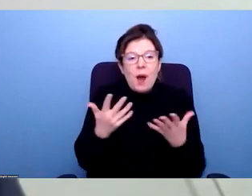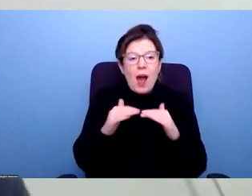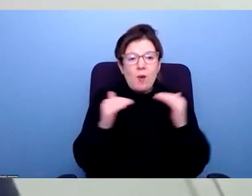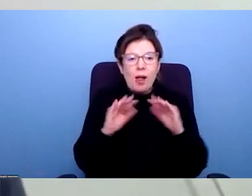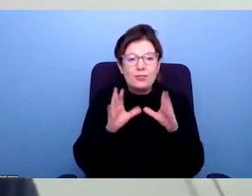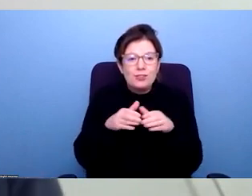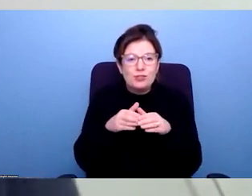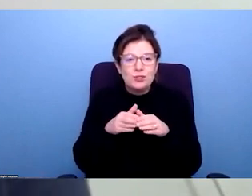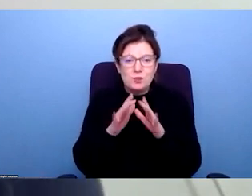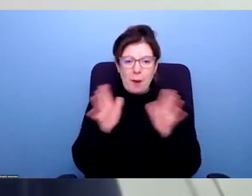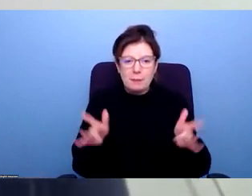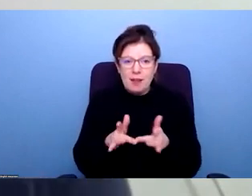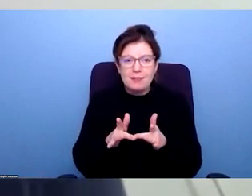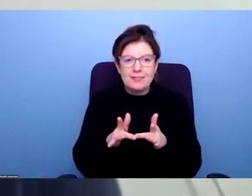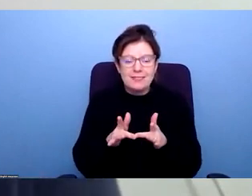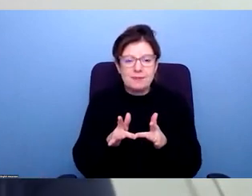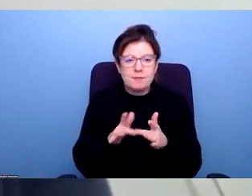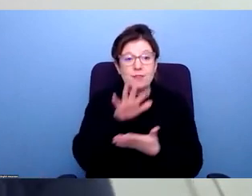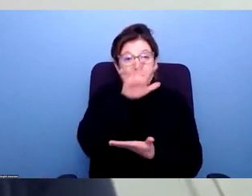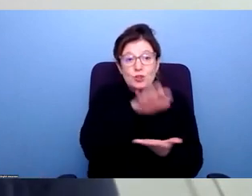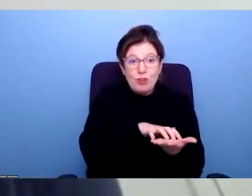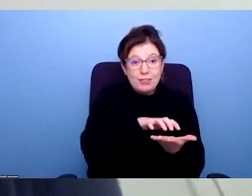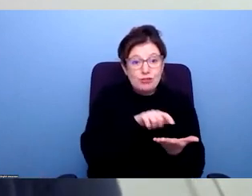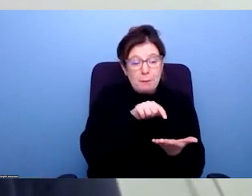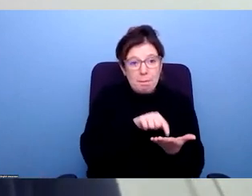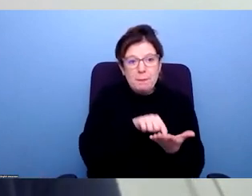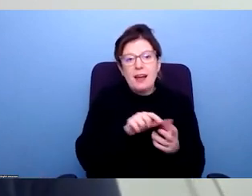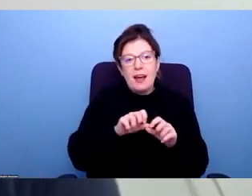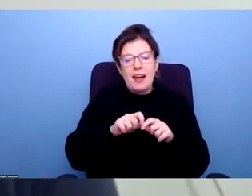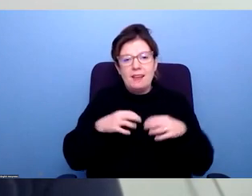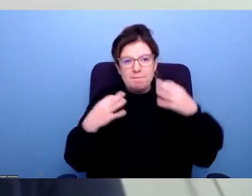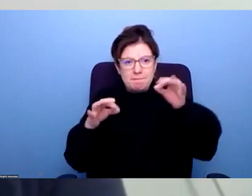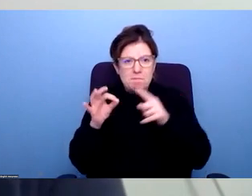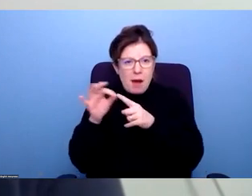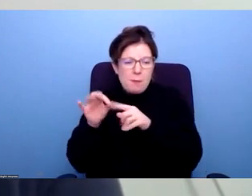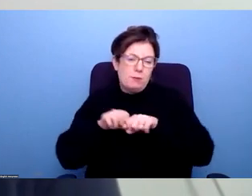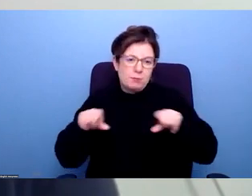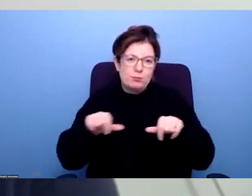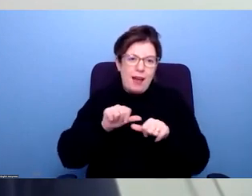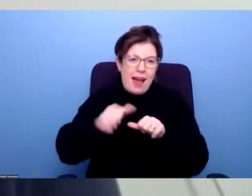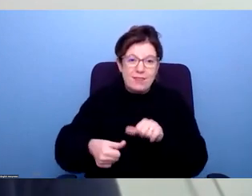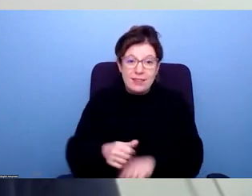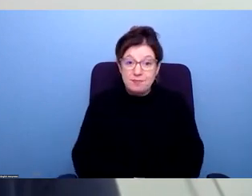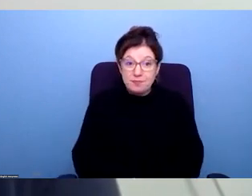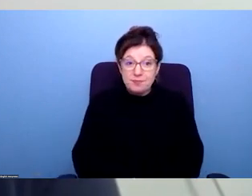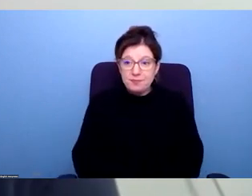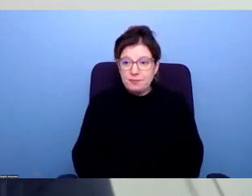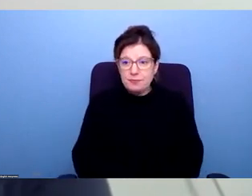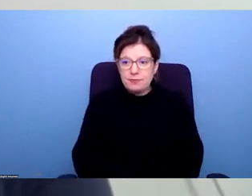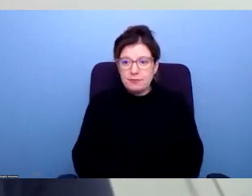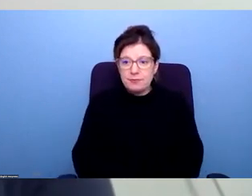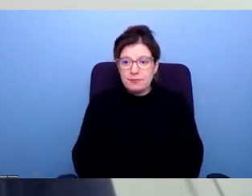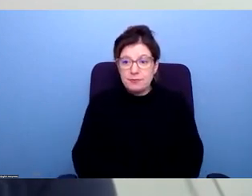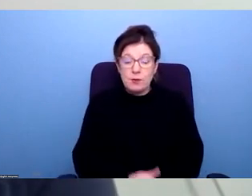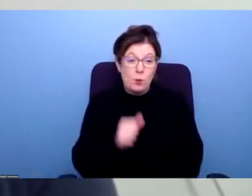and we'll get the transcript and handout sent around to everybody else. And I guess what I would just say is, despite all the